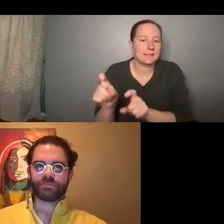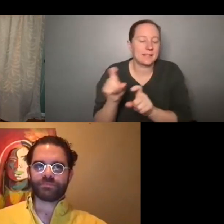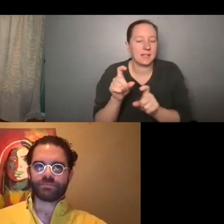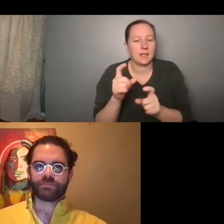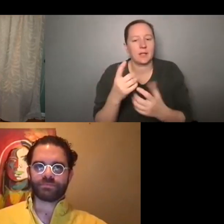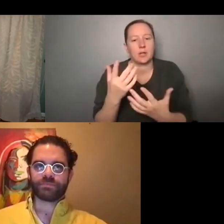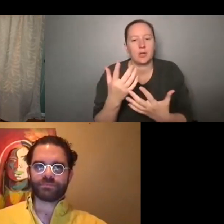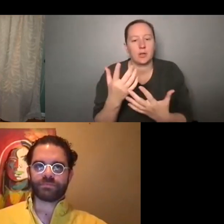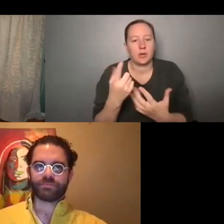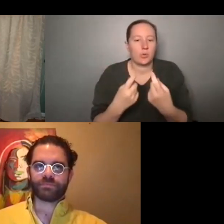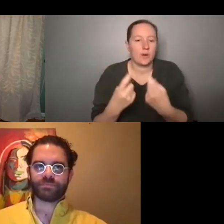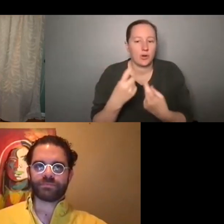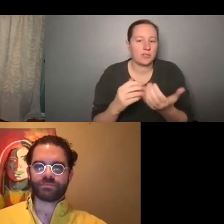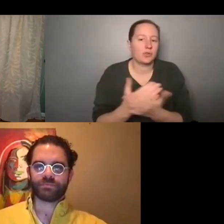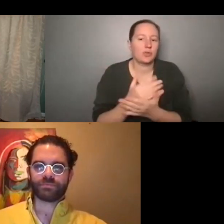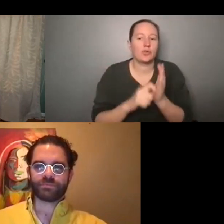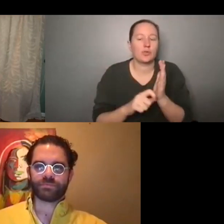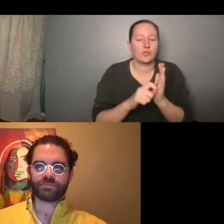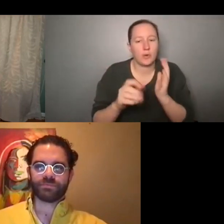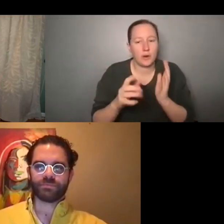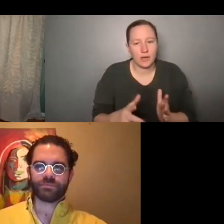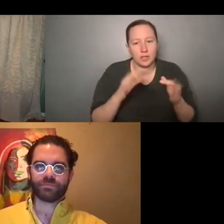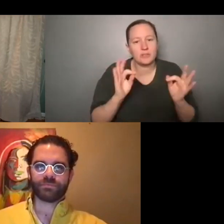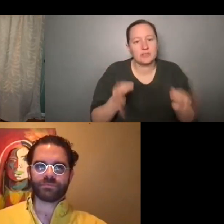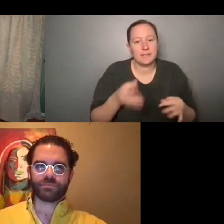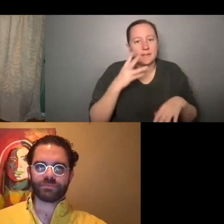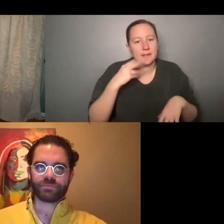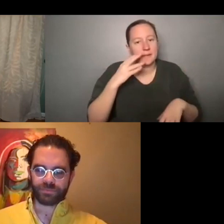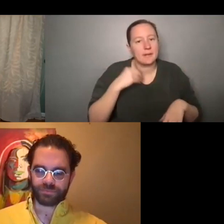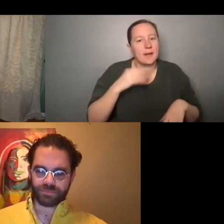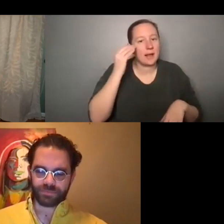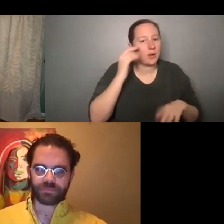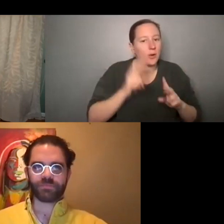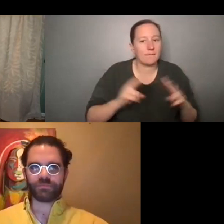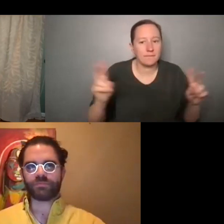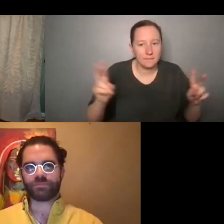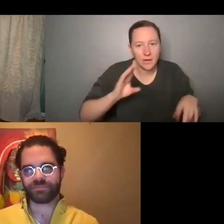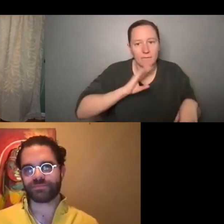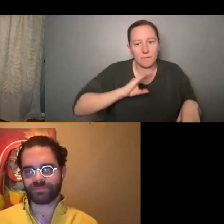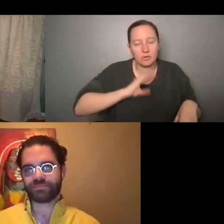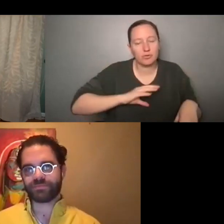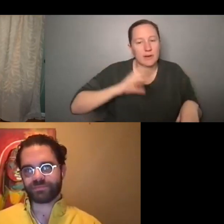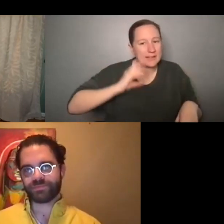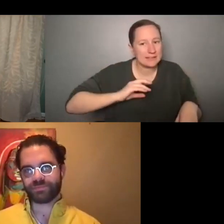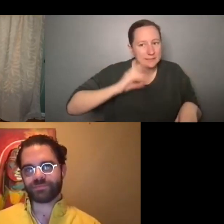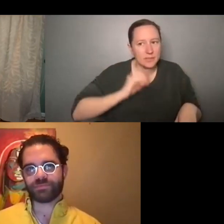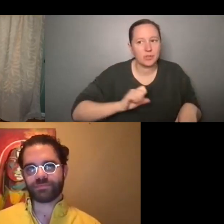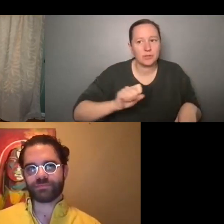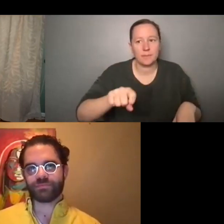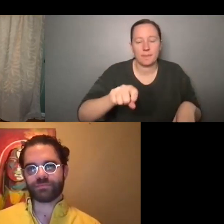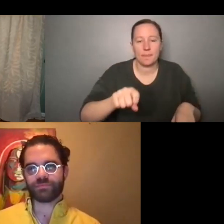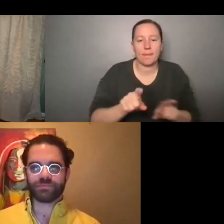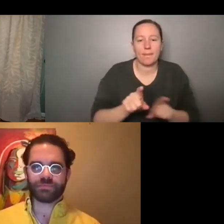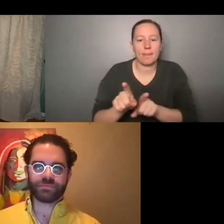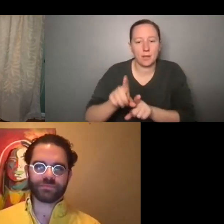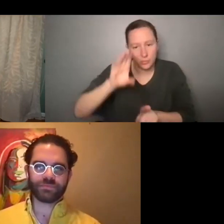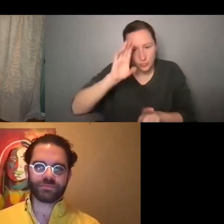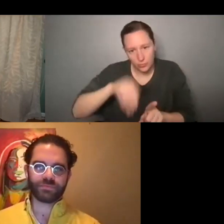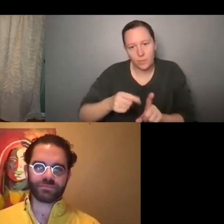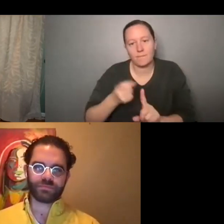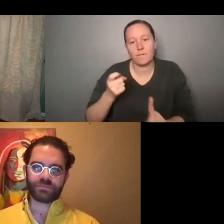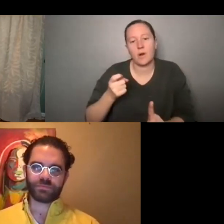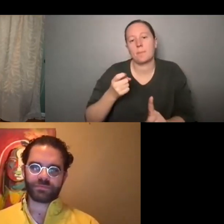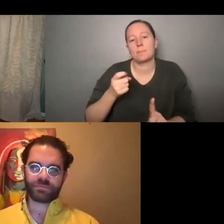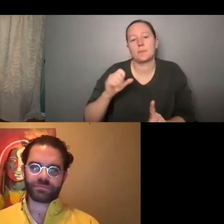definitely run into. I know it is a very frustrating experience. Uh, and I also know from like the,